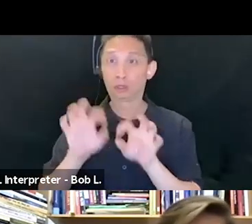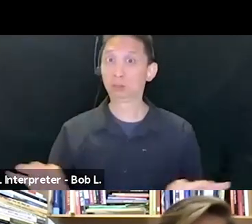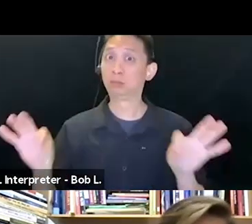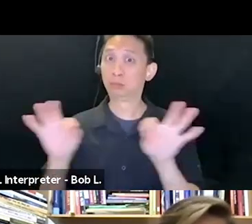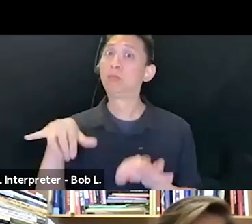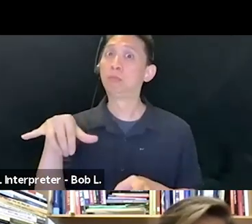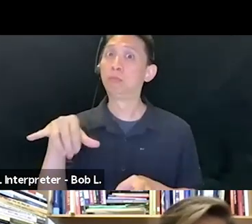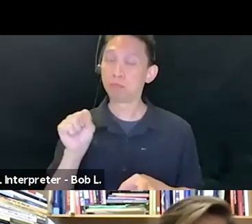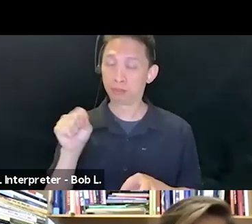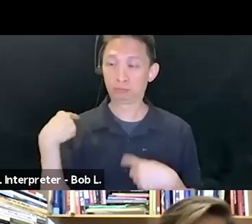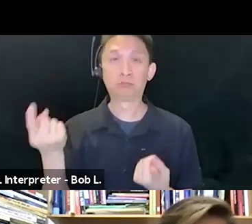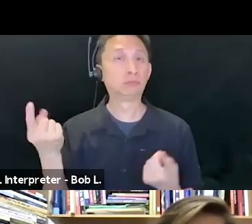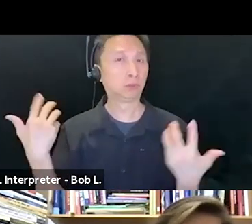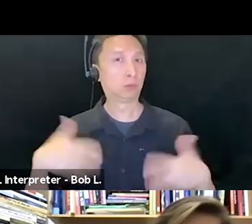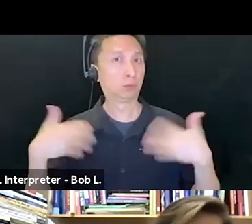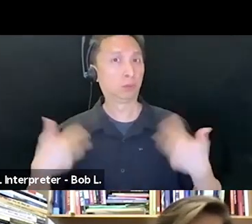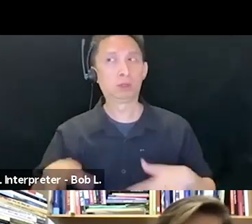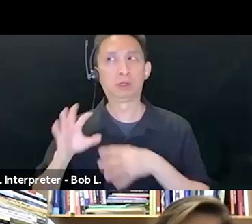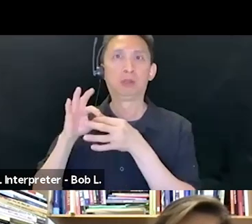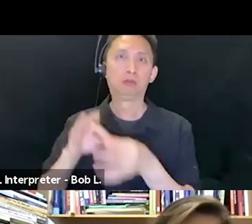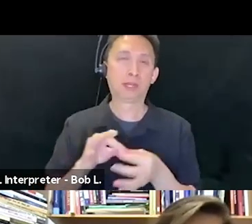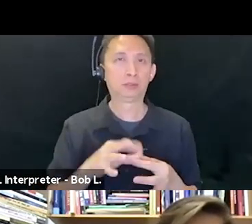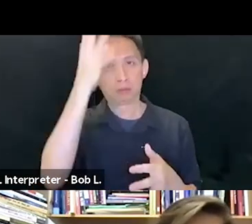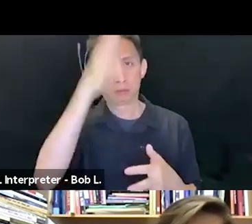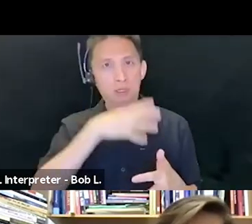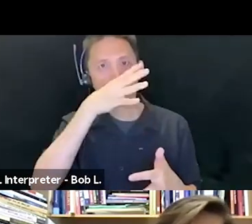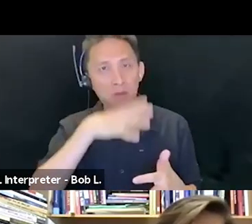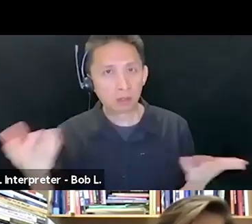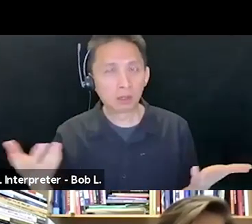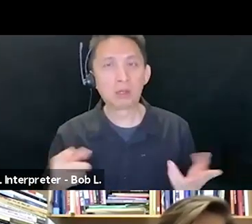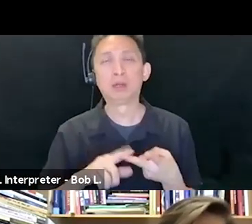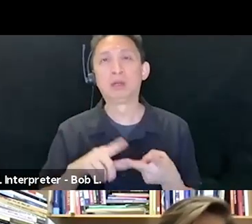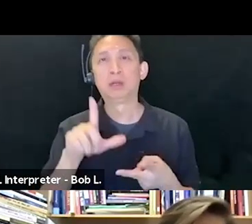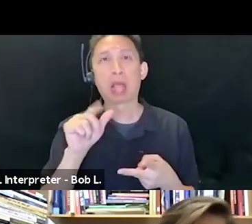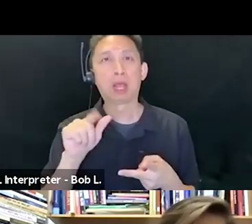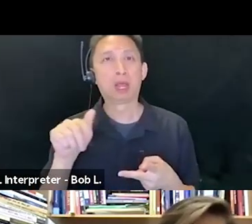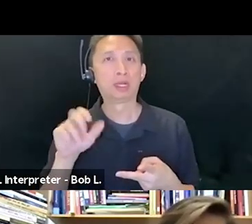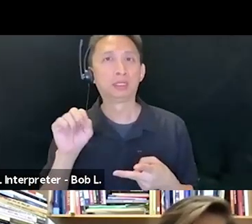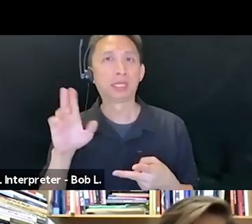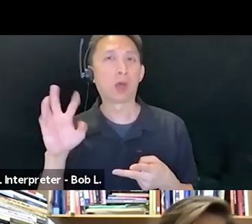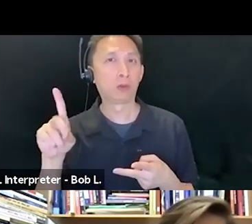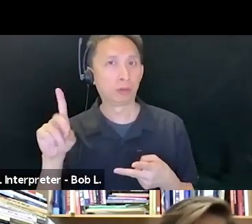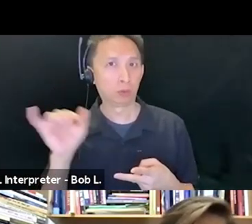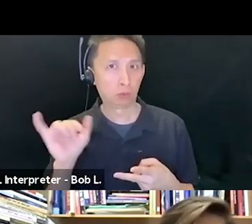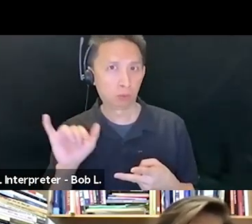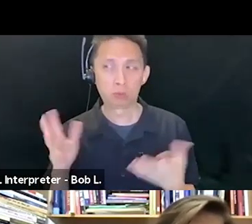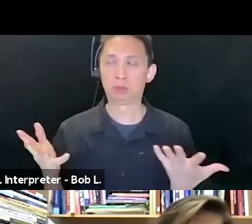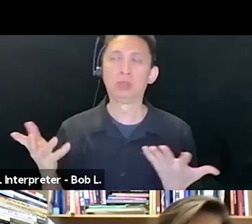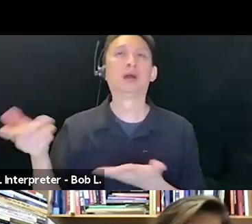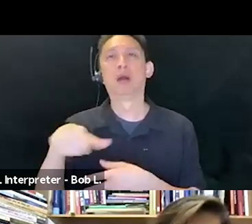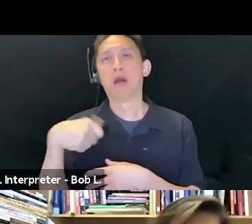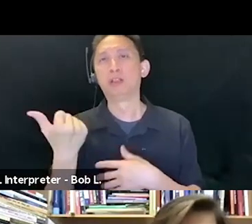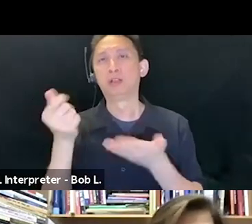Abulagad, Lisa Lowe on the place of gender and his analysis, Talal al-Assad, on his account of secularism, numerous scholars have